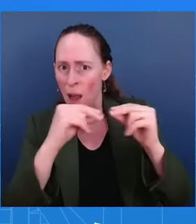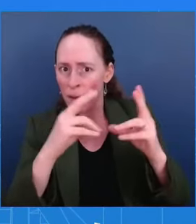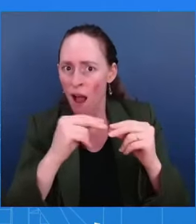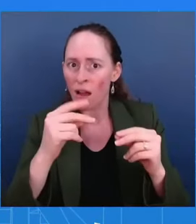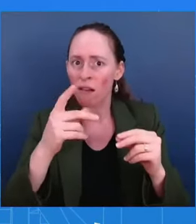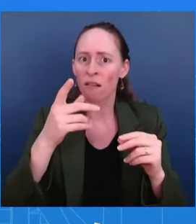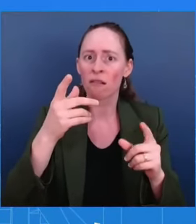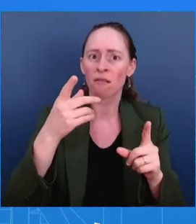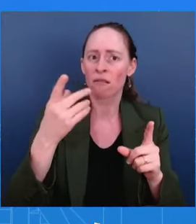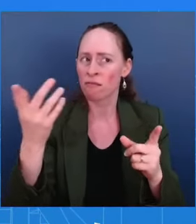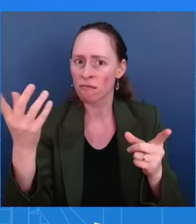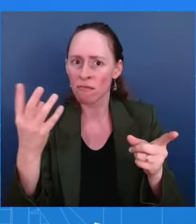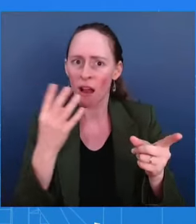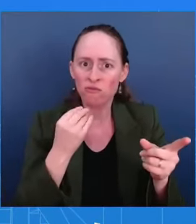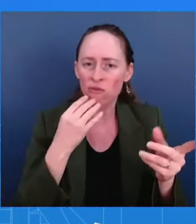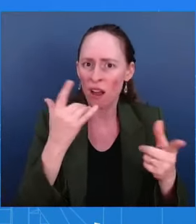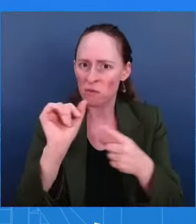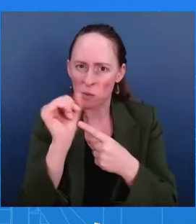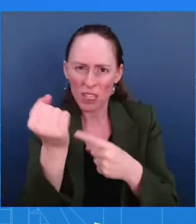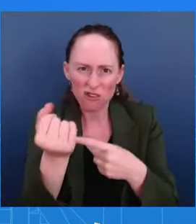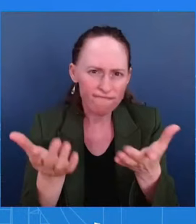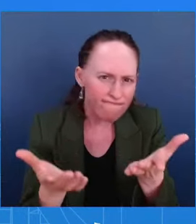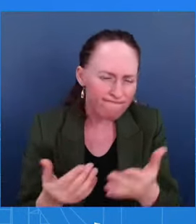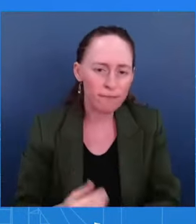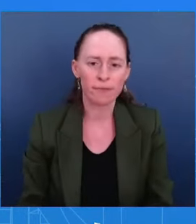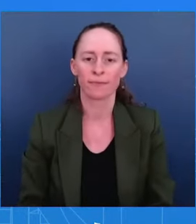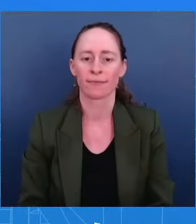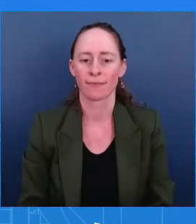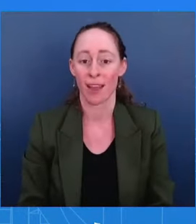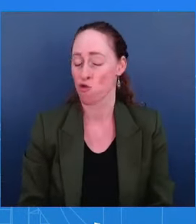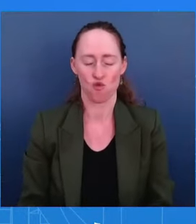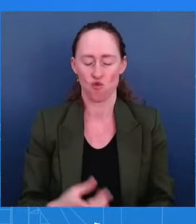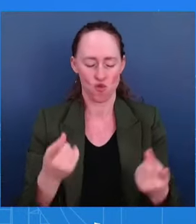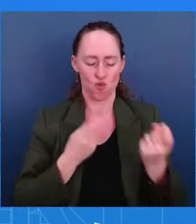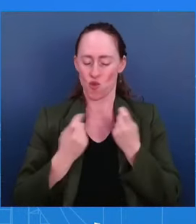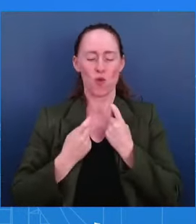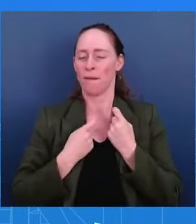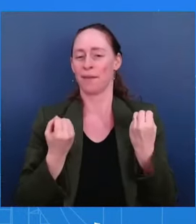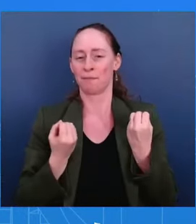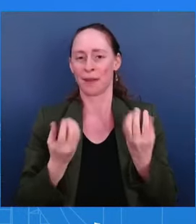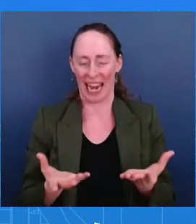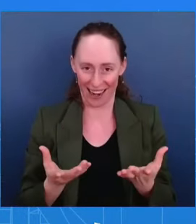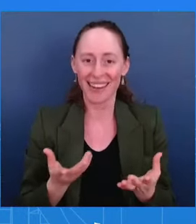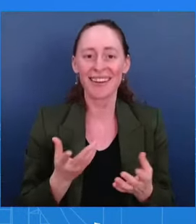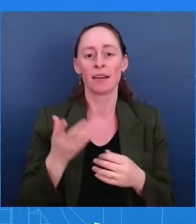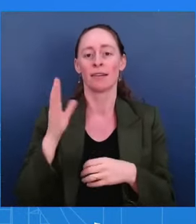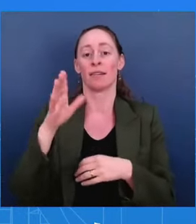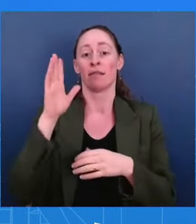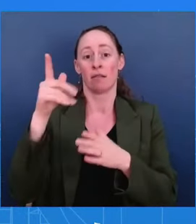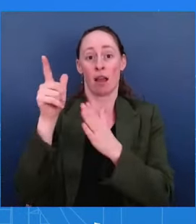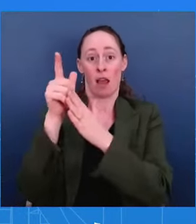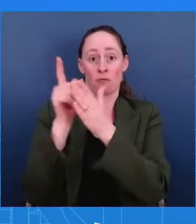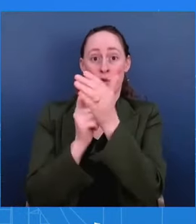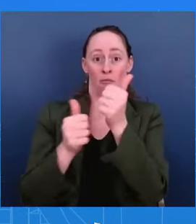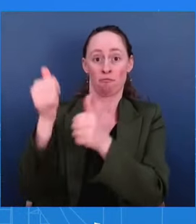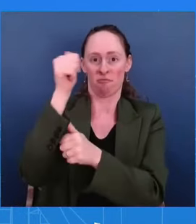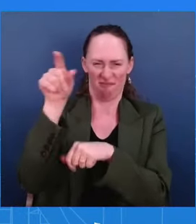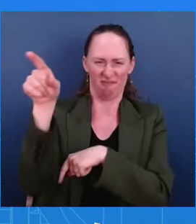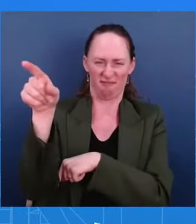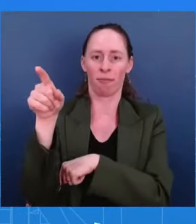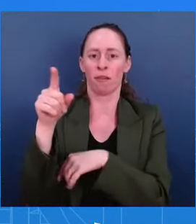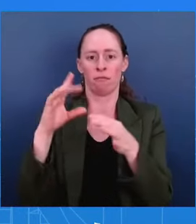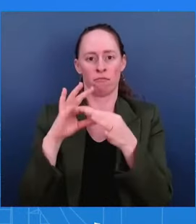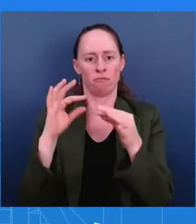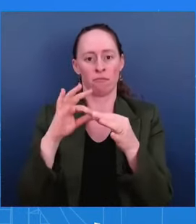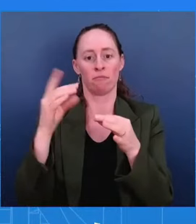and I think the Attorney General talked about this, I mean, the actions that they announced today, and of course it was coordinated with the announcements